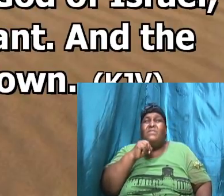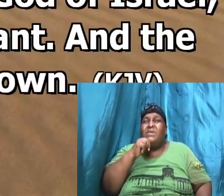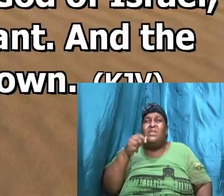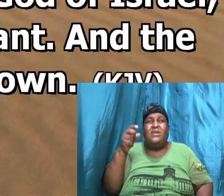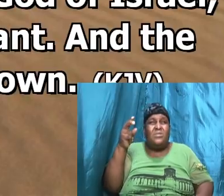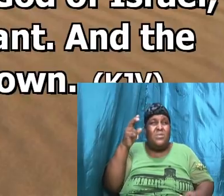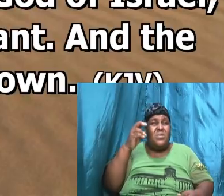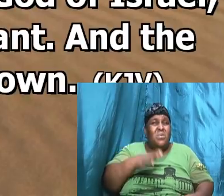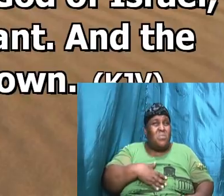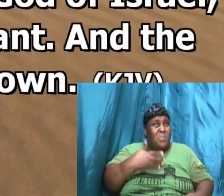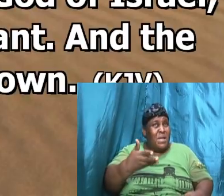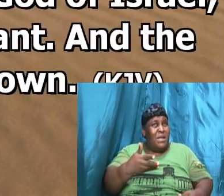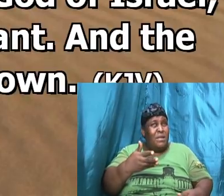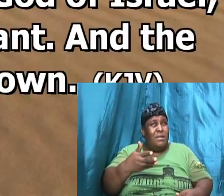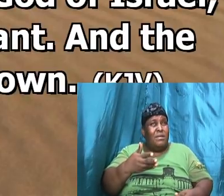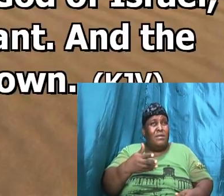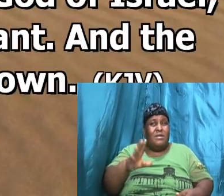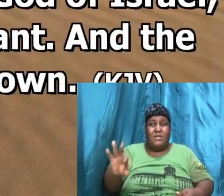mind of God